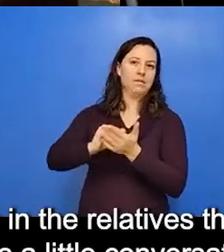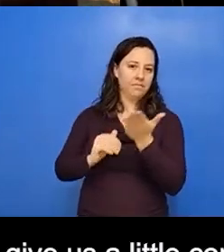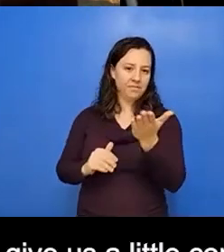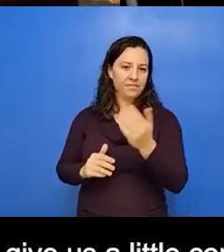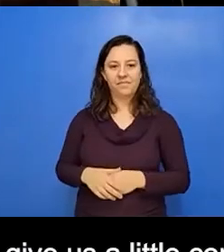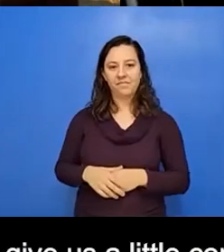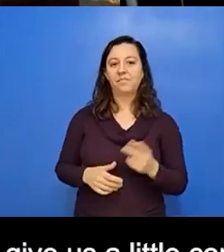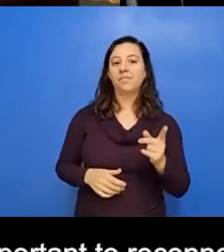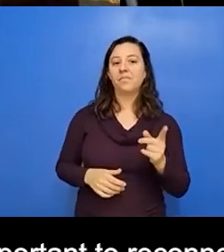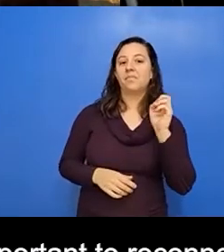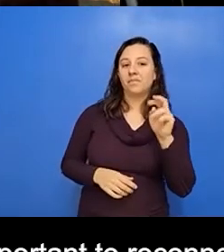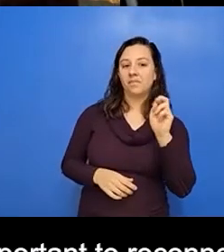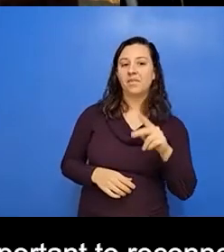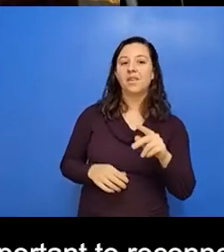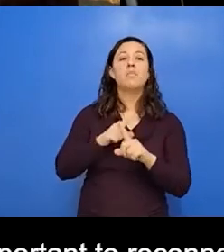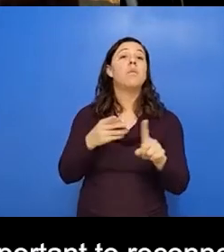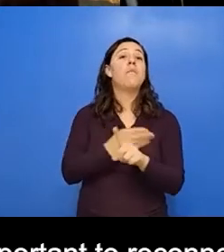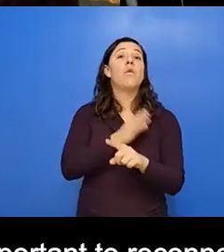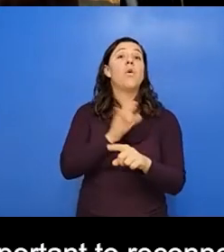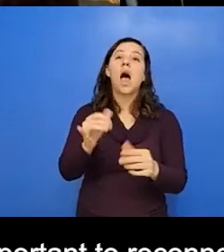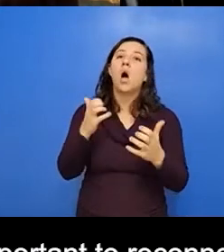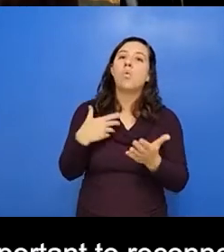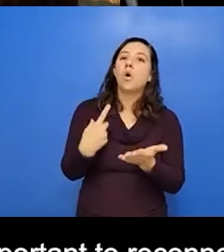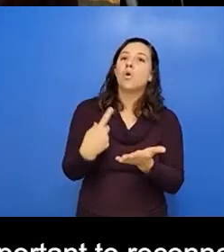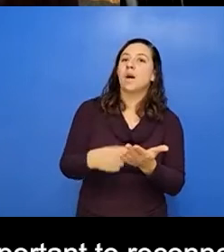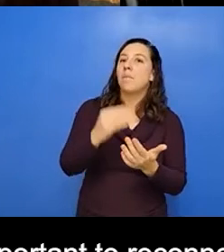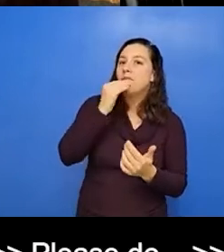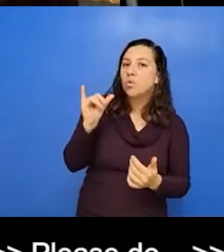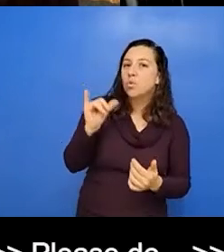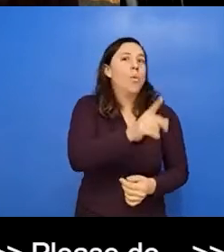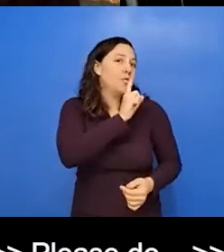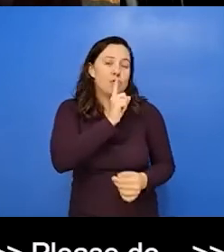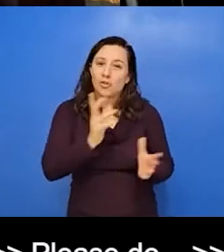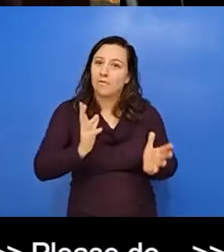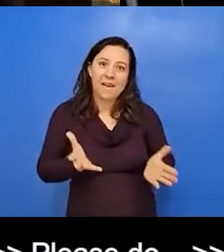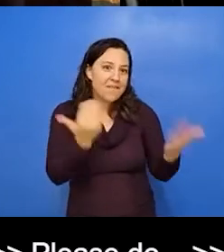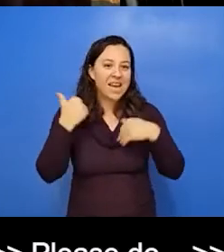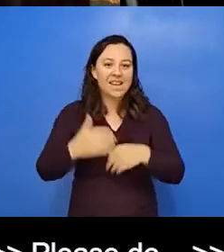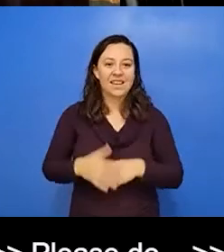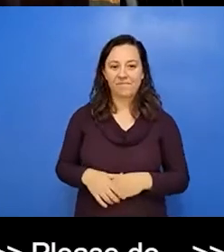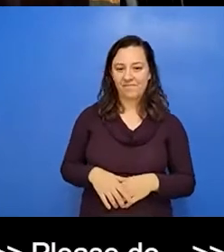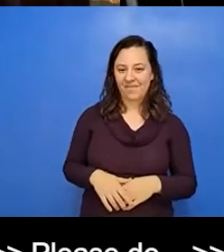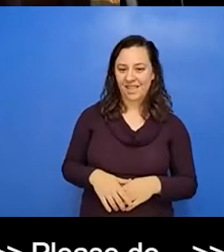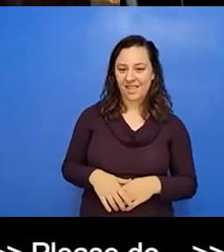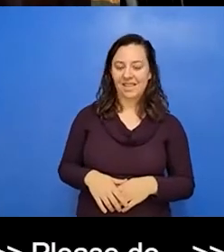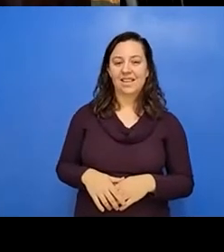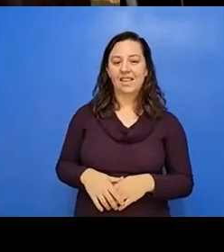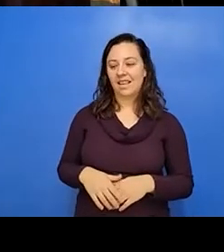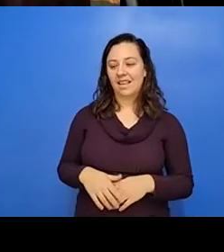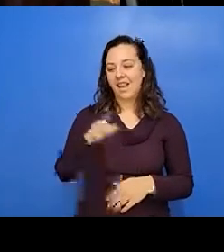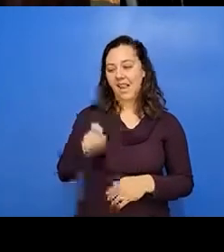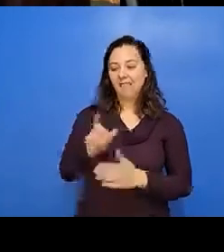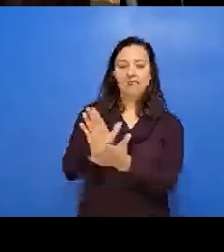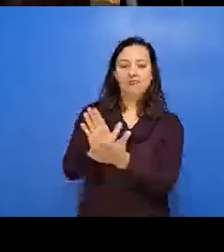But before I do that, I want to talk about food too. Oh yeah. Yeah. I have to give, I have to give props to